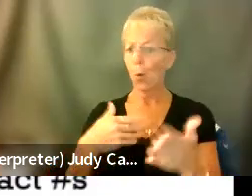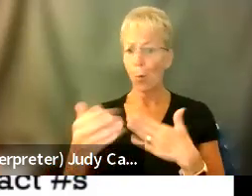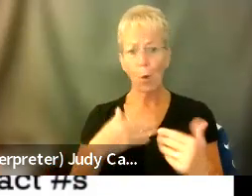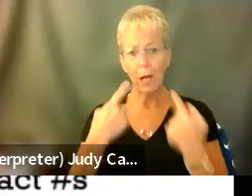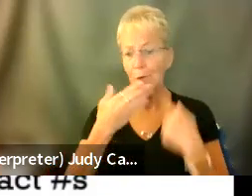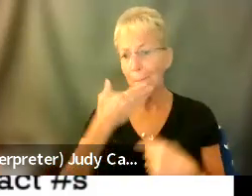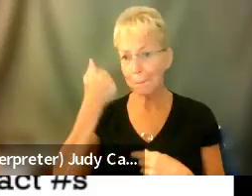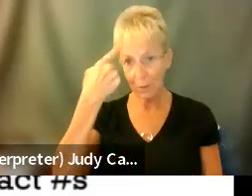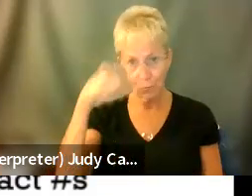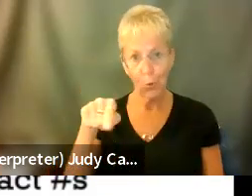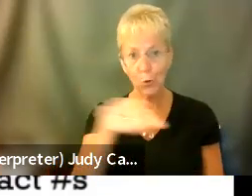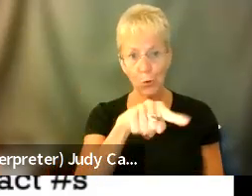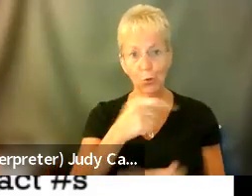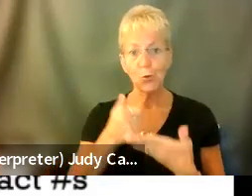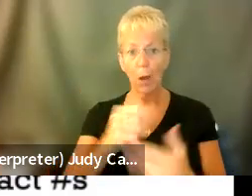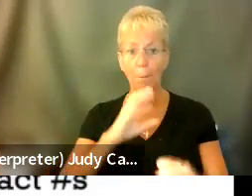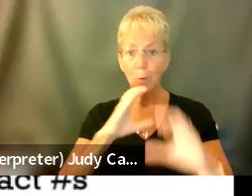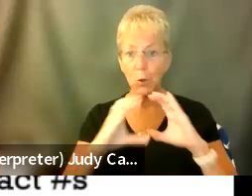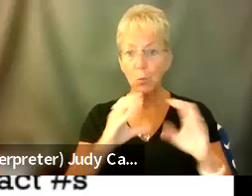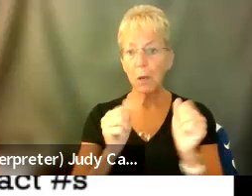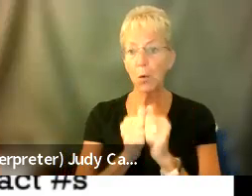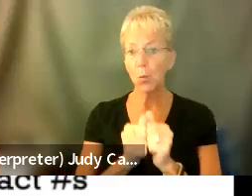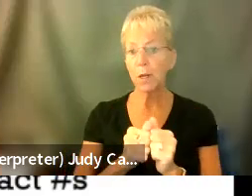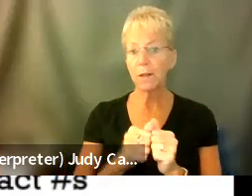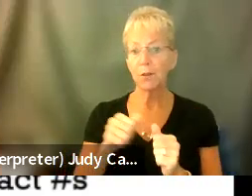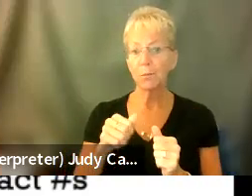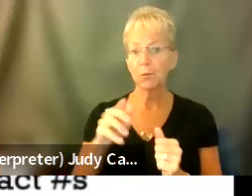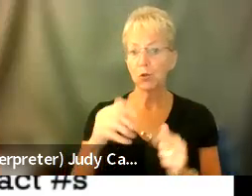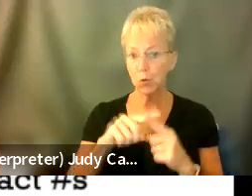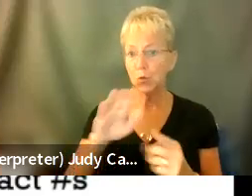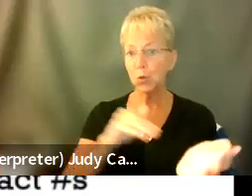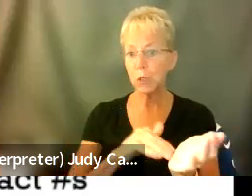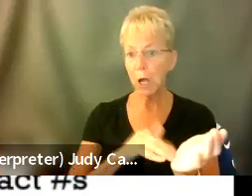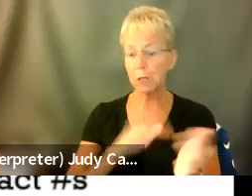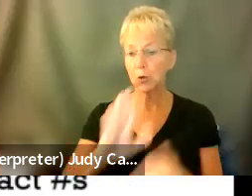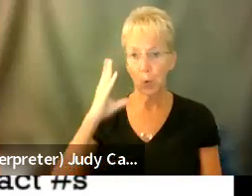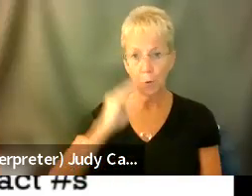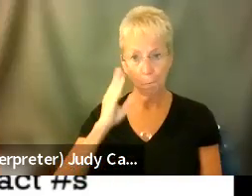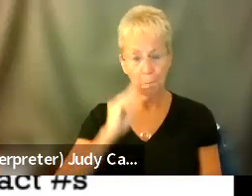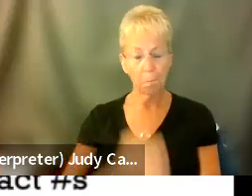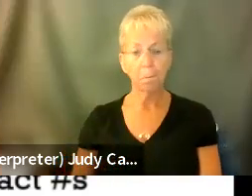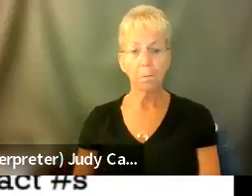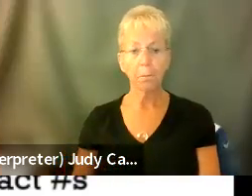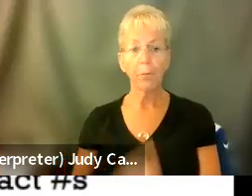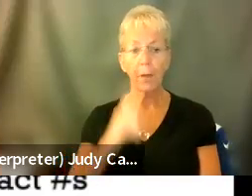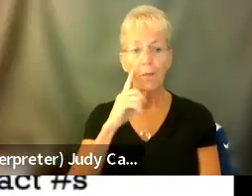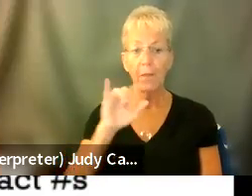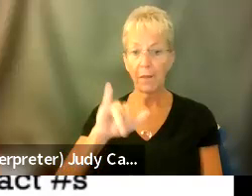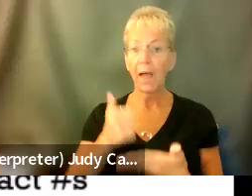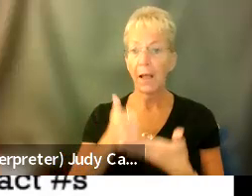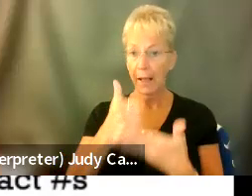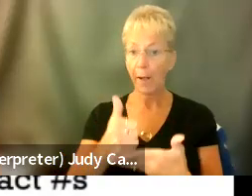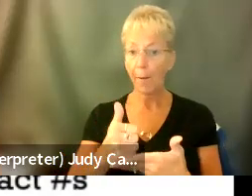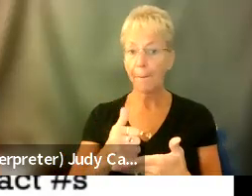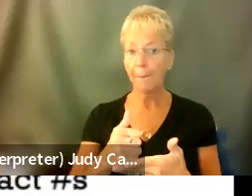to help communicate to your doctor, what you are experiencing. And I think this can also really help parents